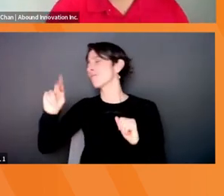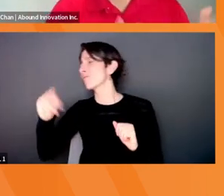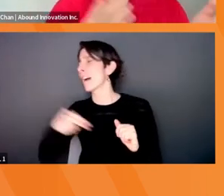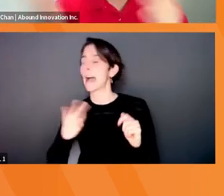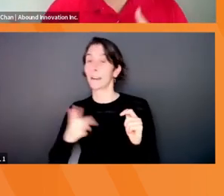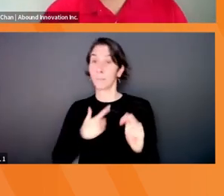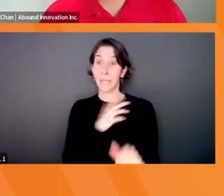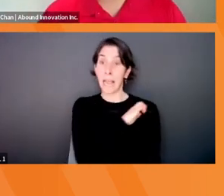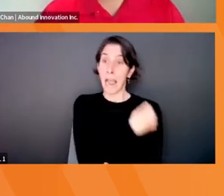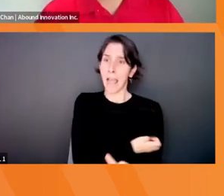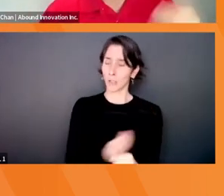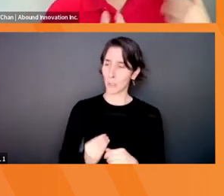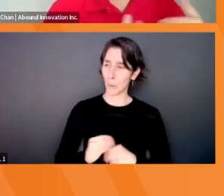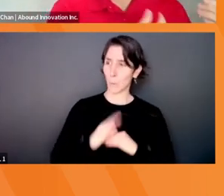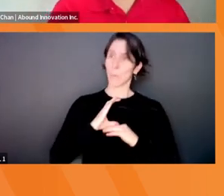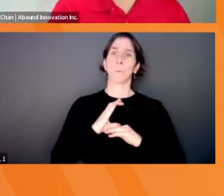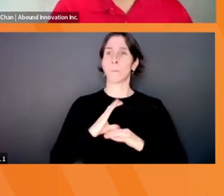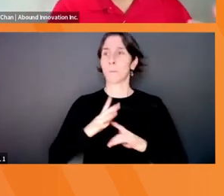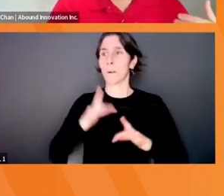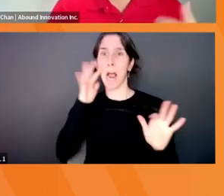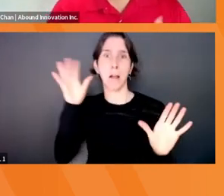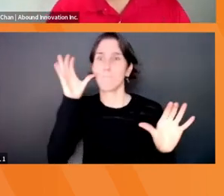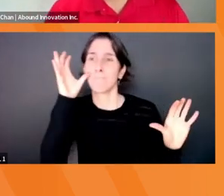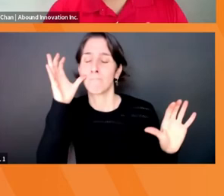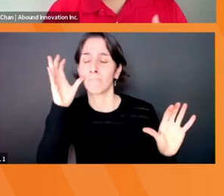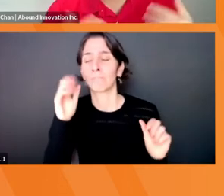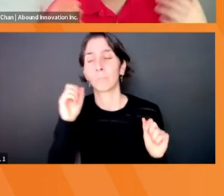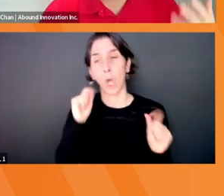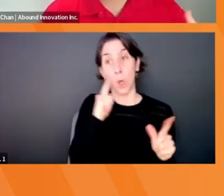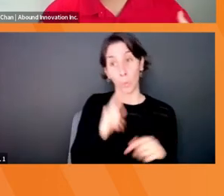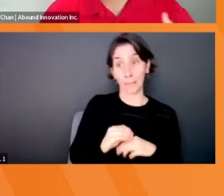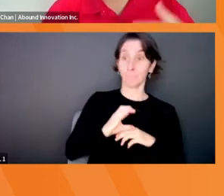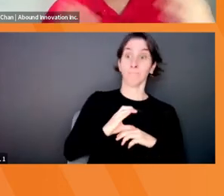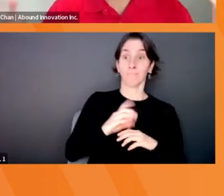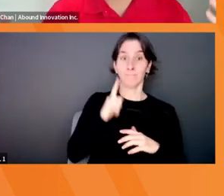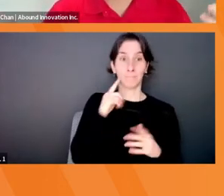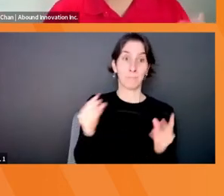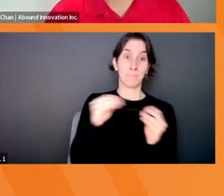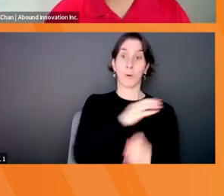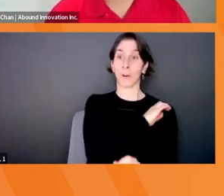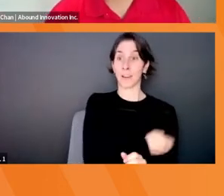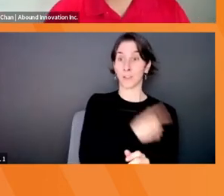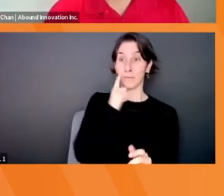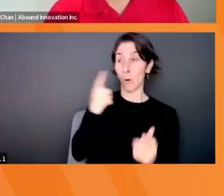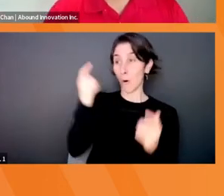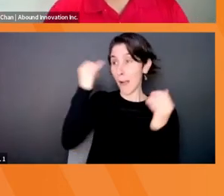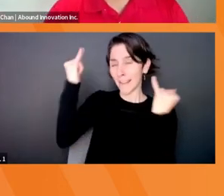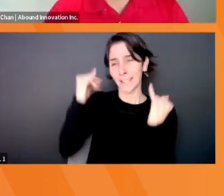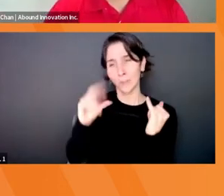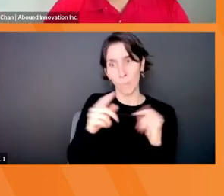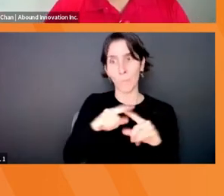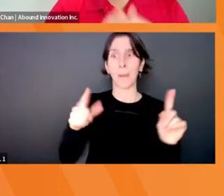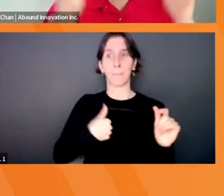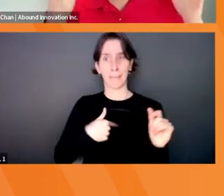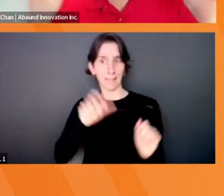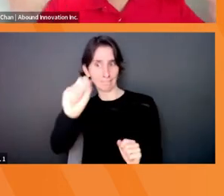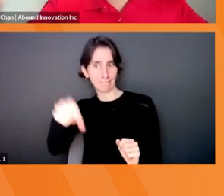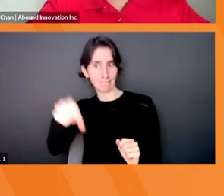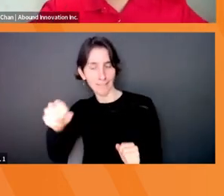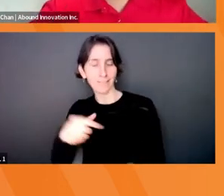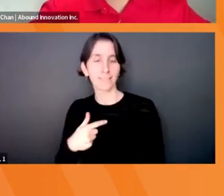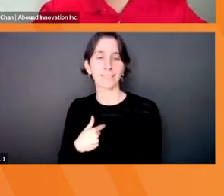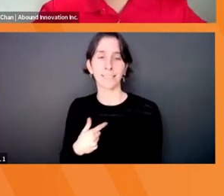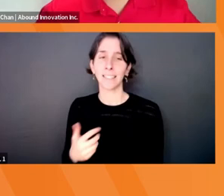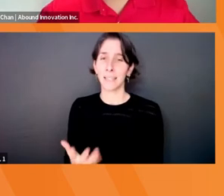doing this. This is not true for everybody. But for me, it is. And so this really allows you to dream of all the possibilities. And it's always better to push the